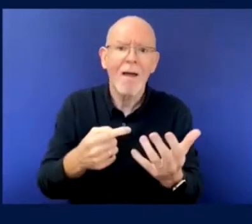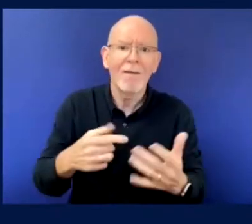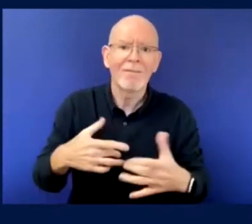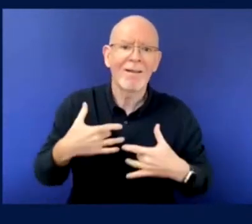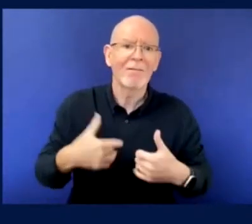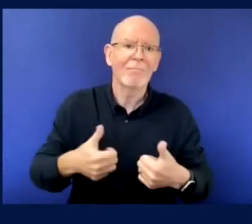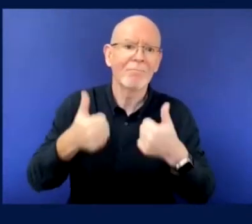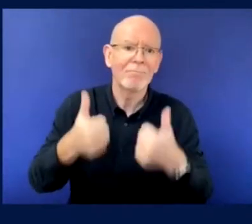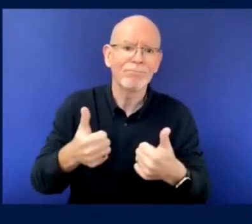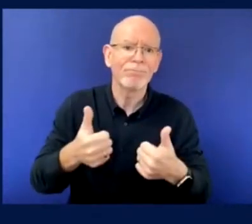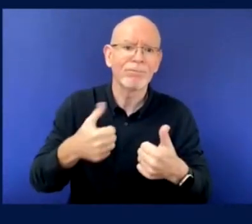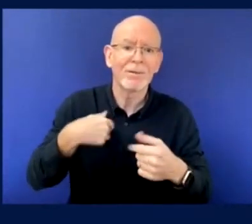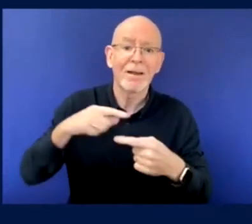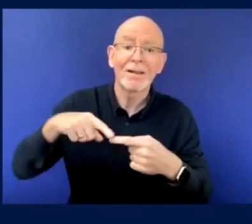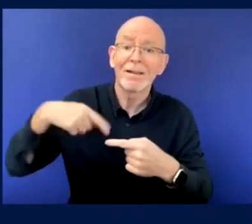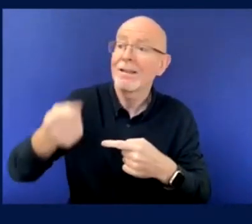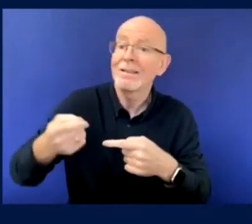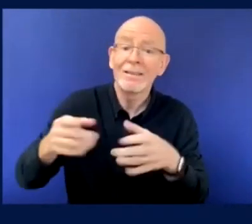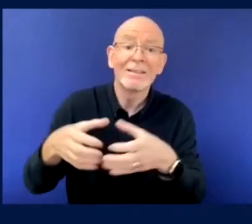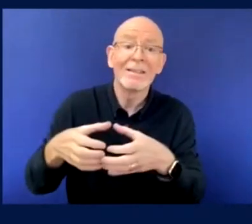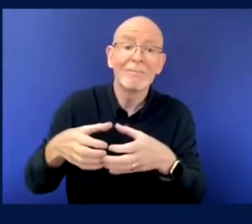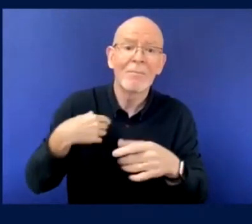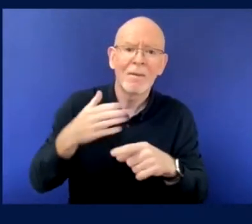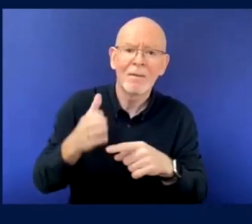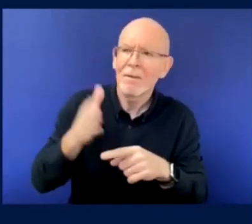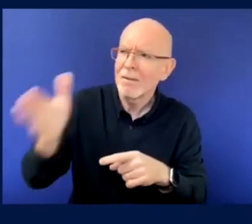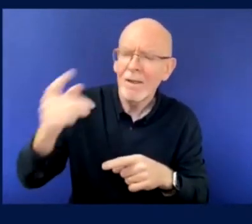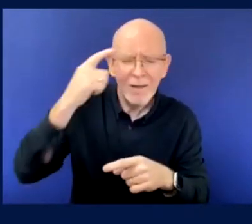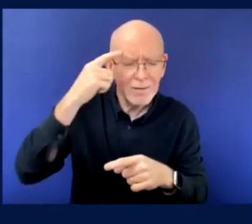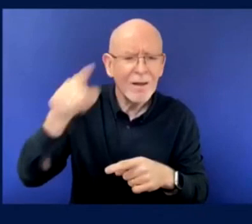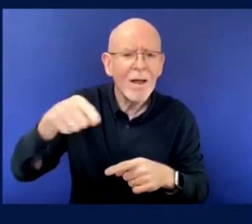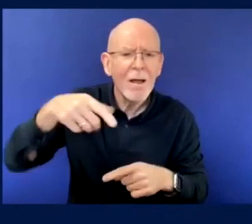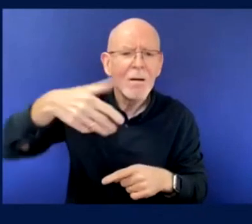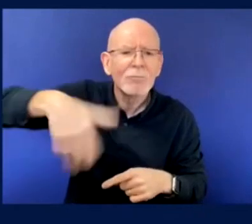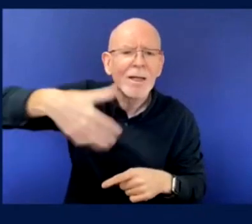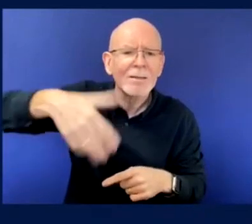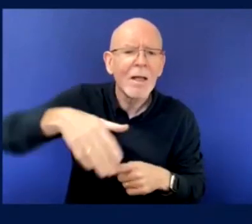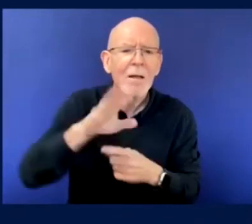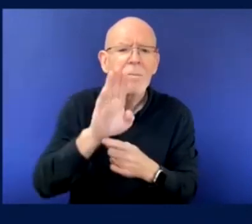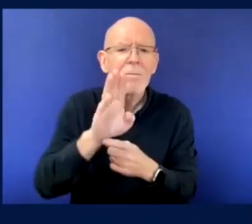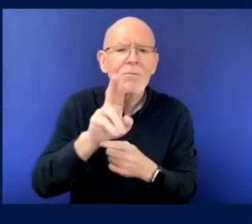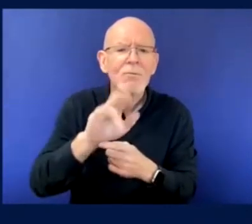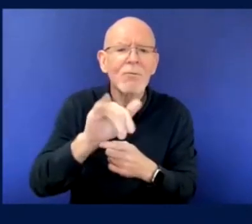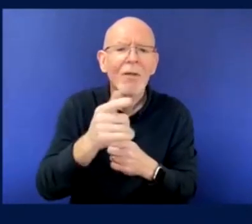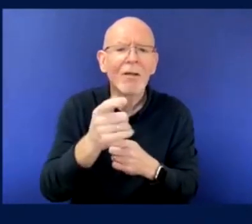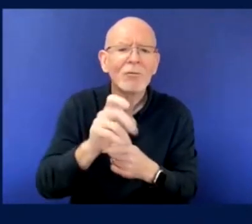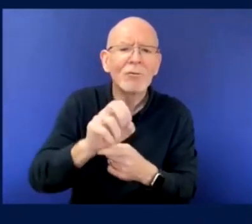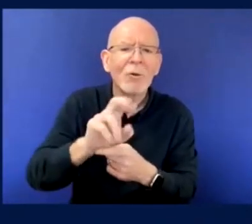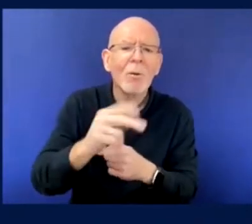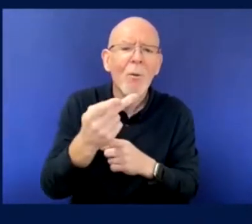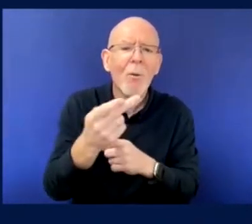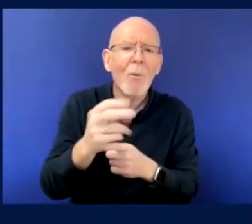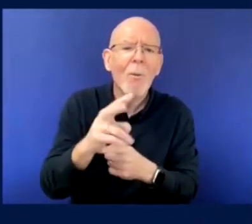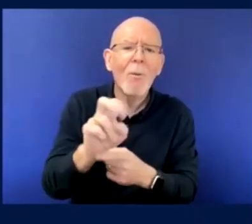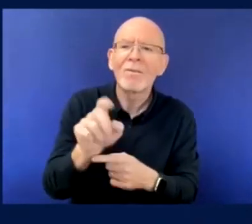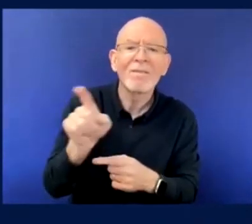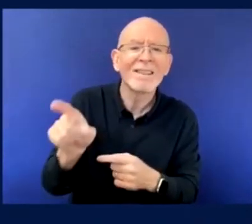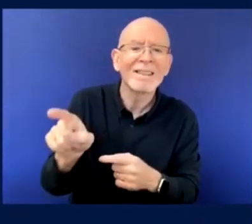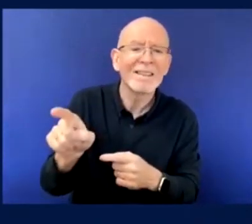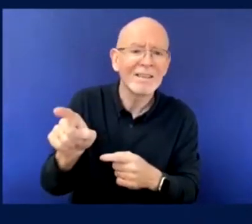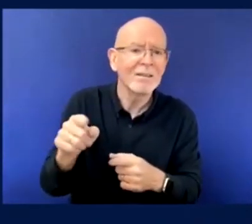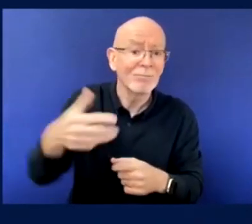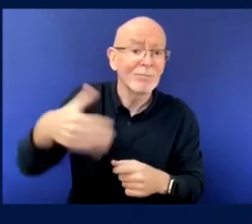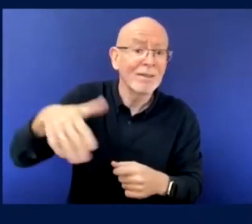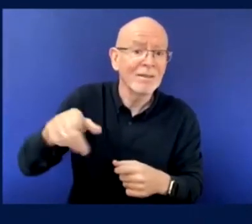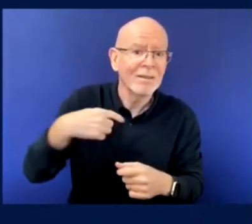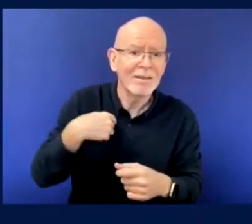So, so that's the two things, isn't it? Knowledge and assistance. That's all we ask for. So we can just enjoy the match like anyone else can.